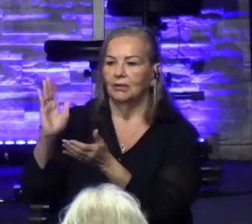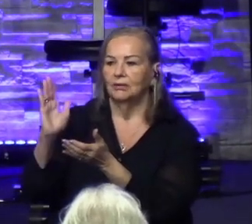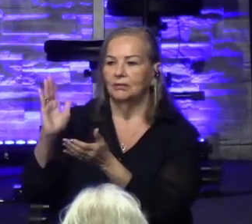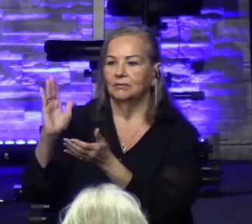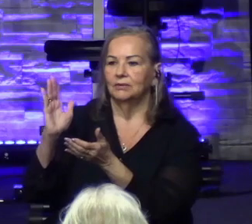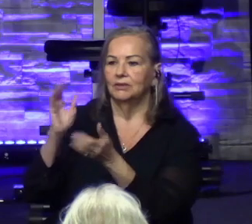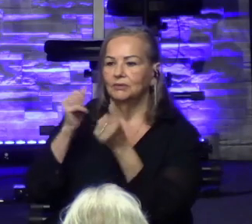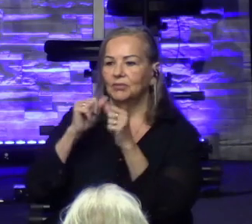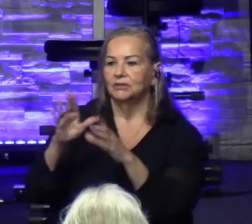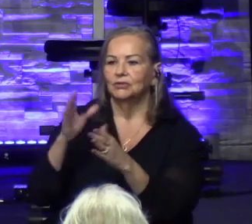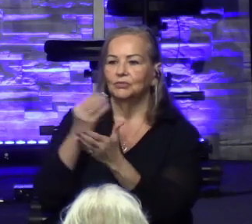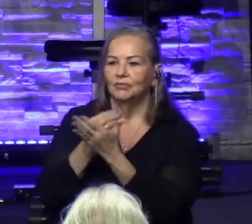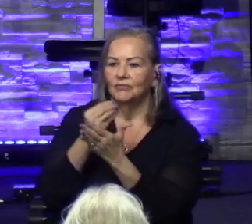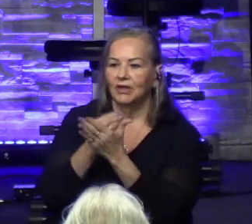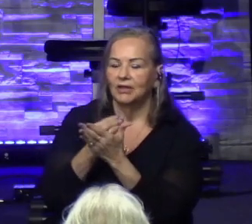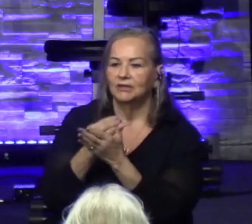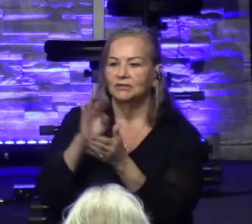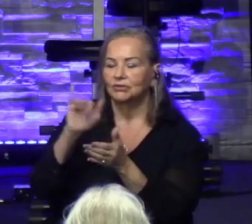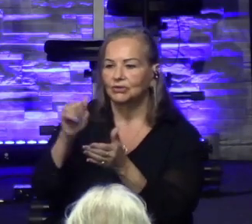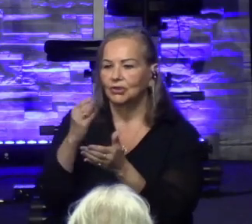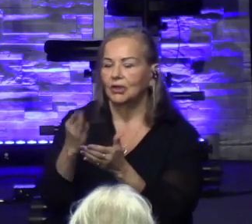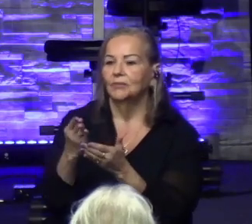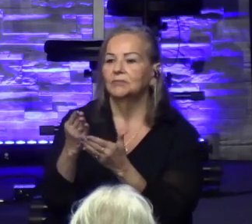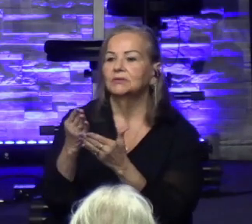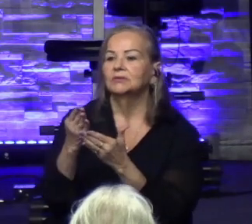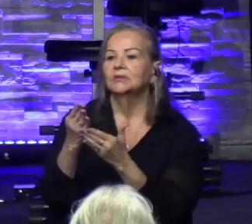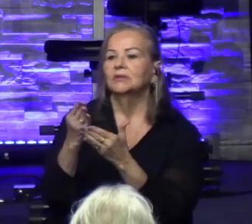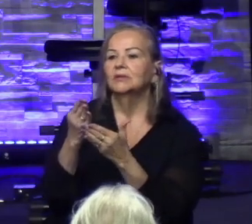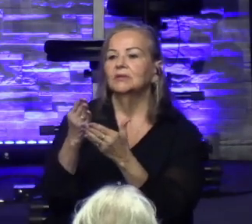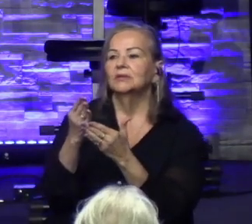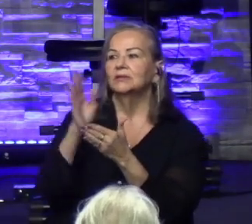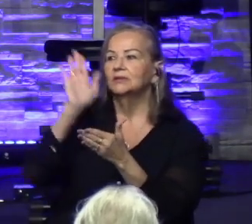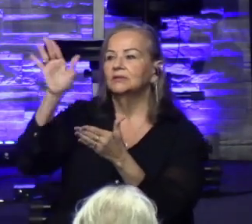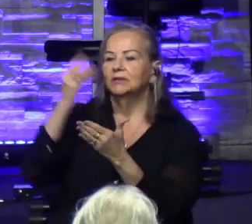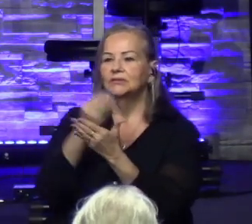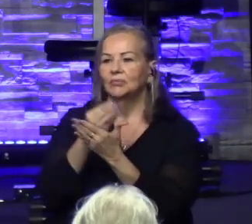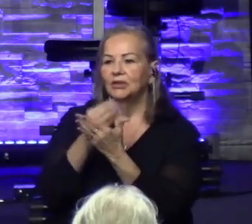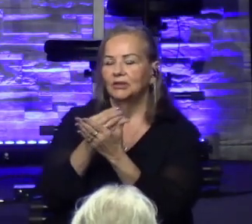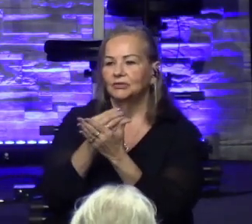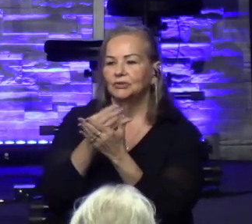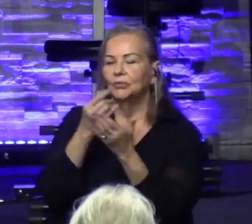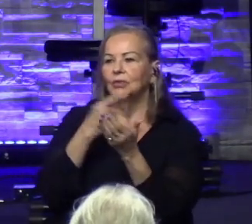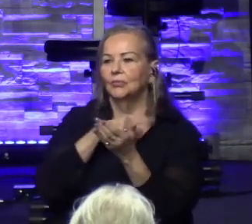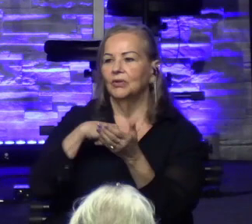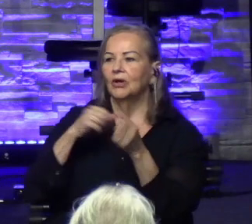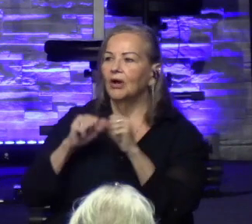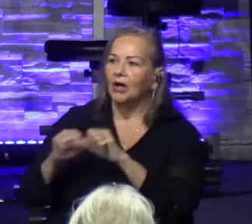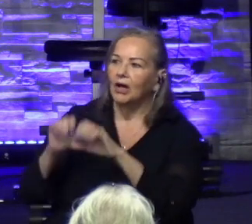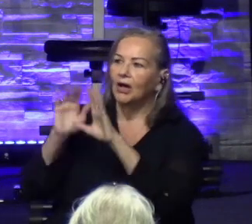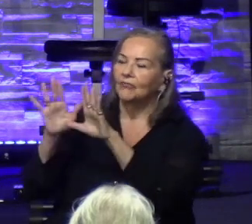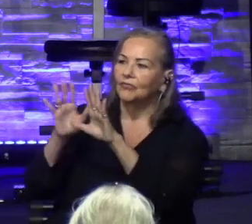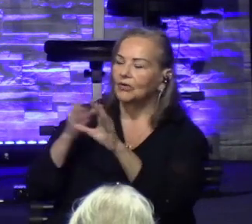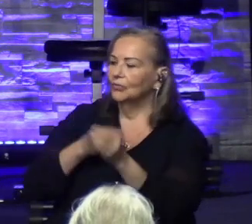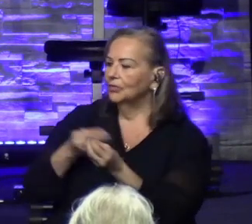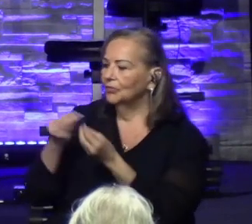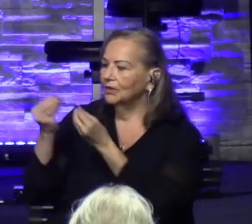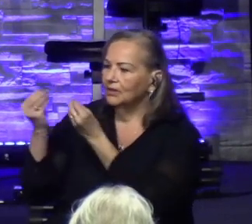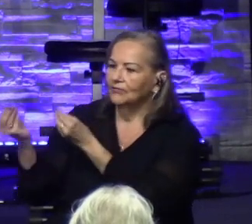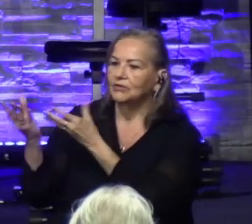to him. And when we offer it to him and we give it to him, he tells us in his word that he'll bless us and he'll